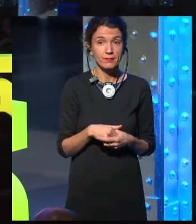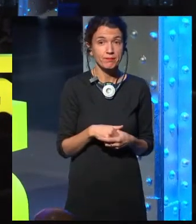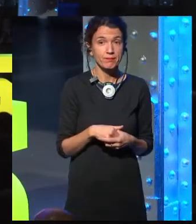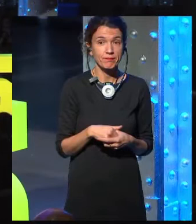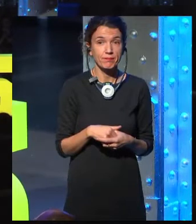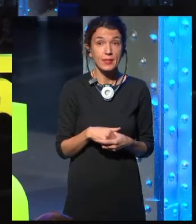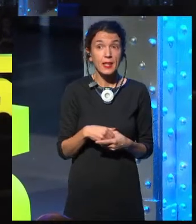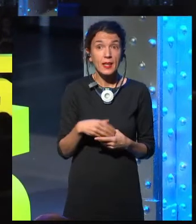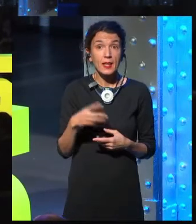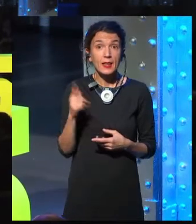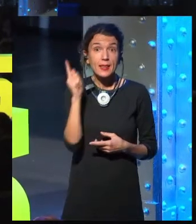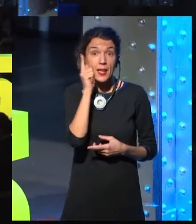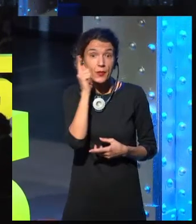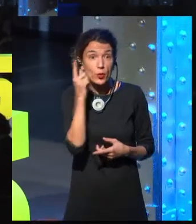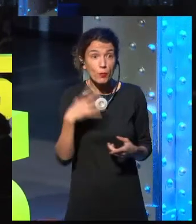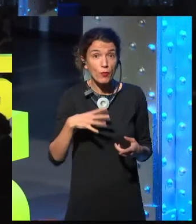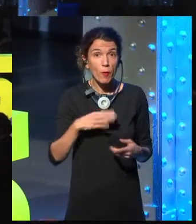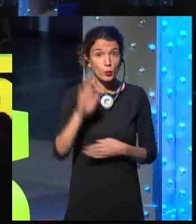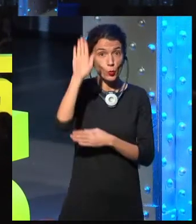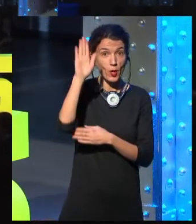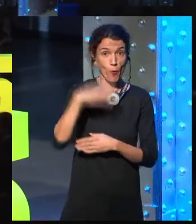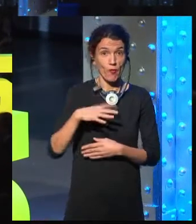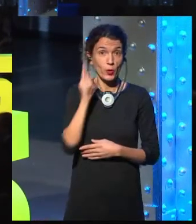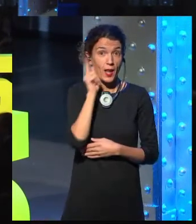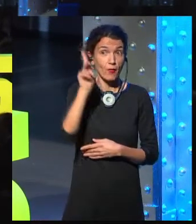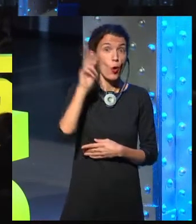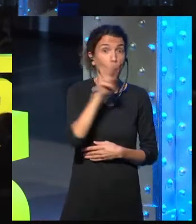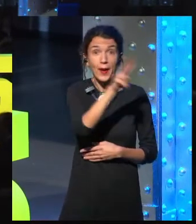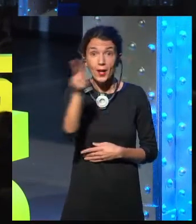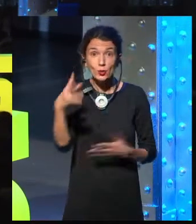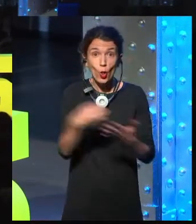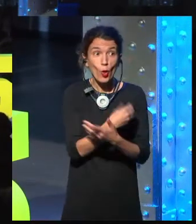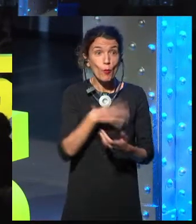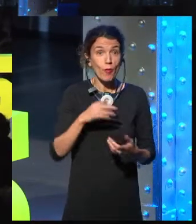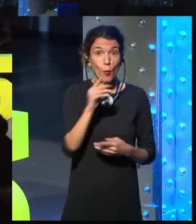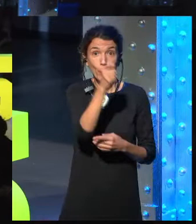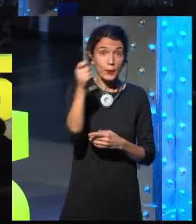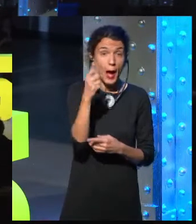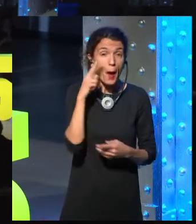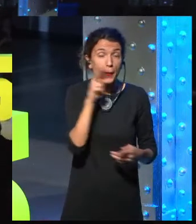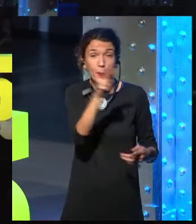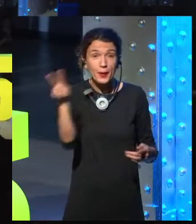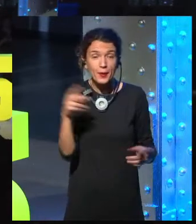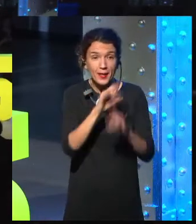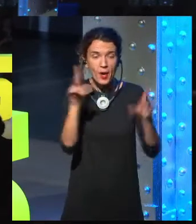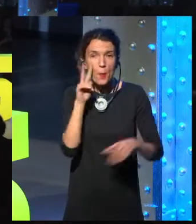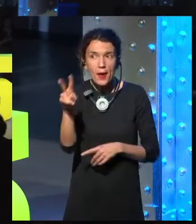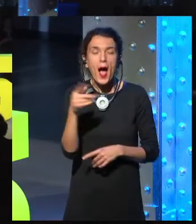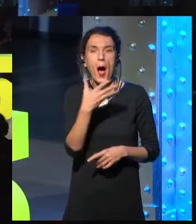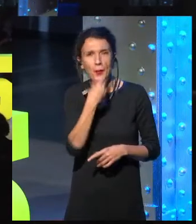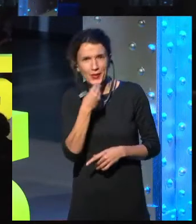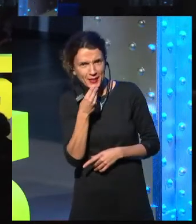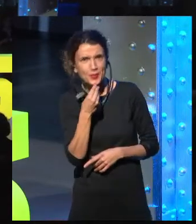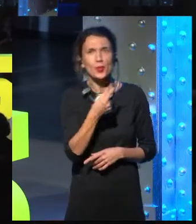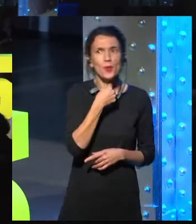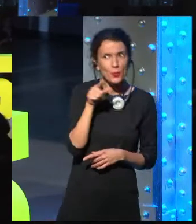Just hold up your phones really quickly here. Great. Oh, that's a nice one. That's great. I